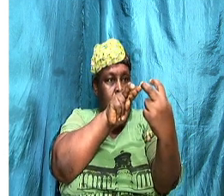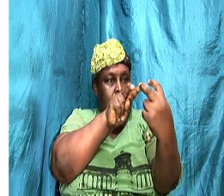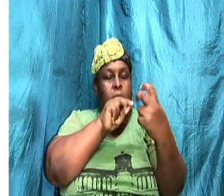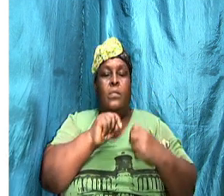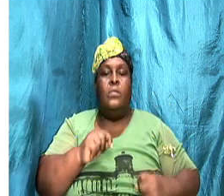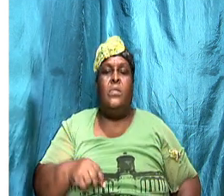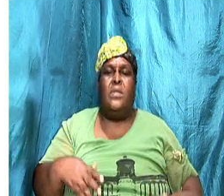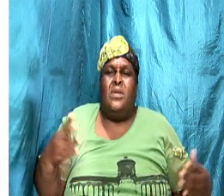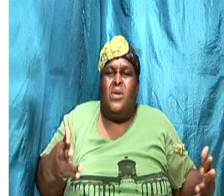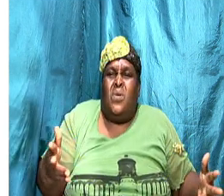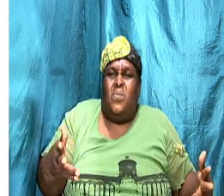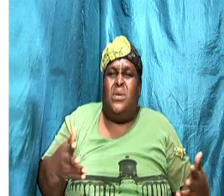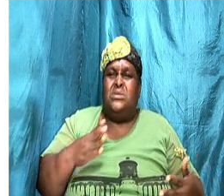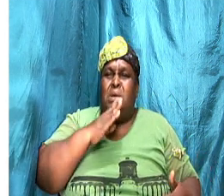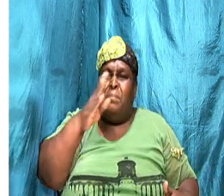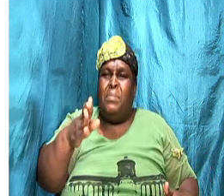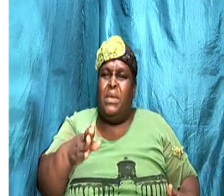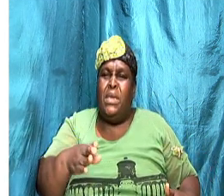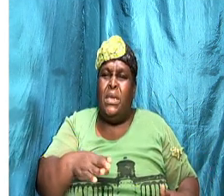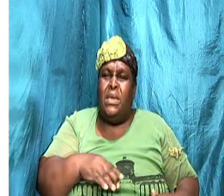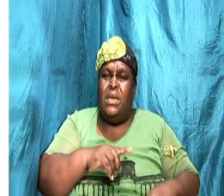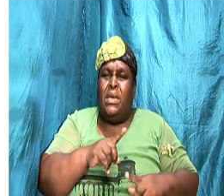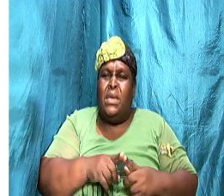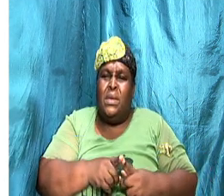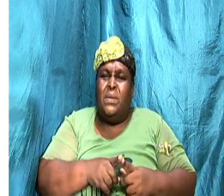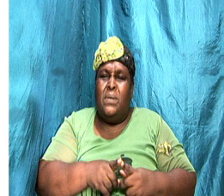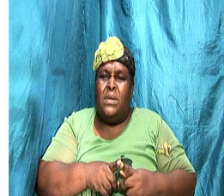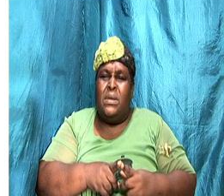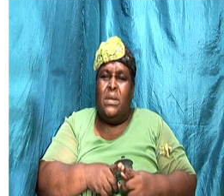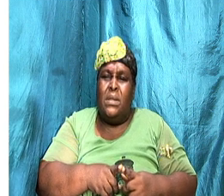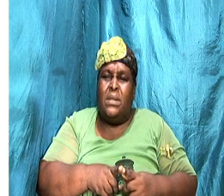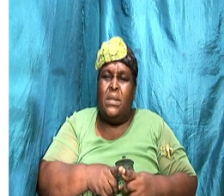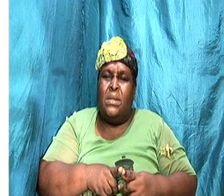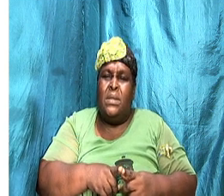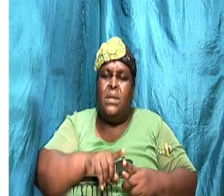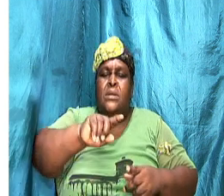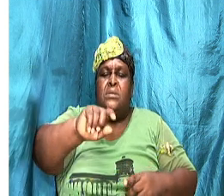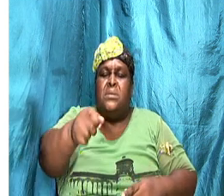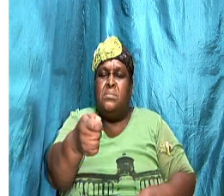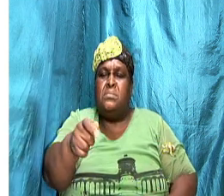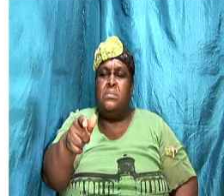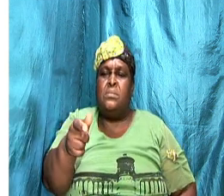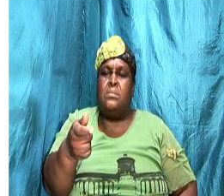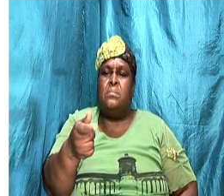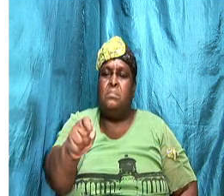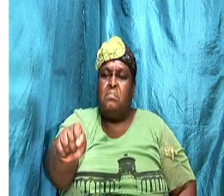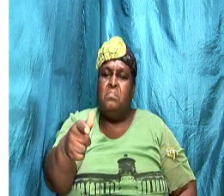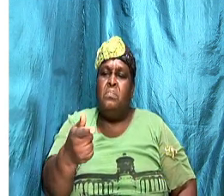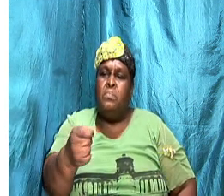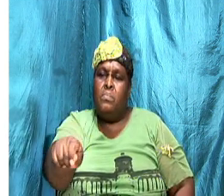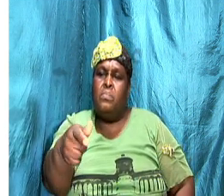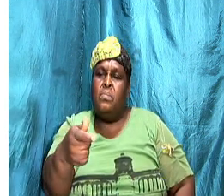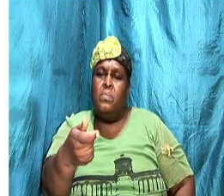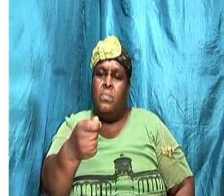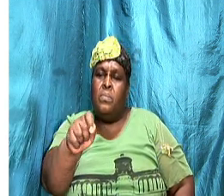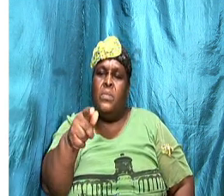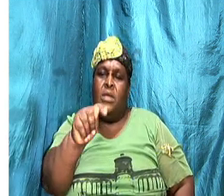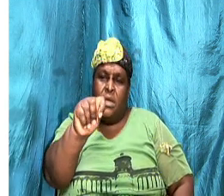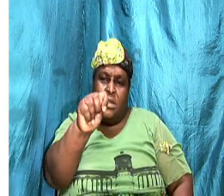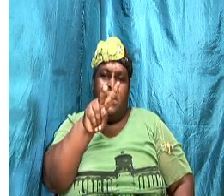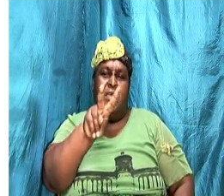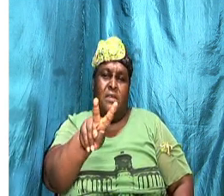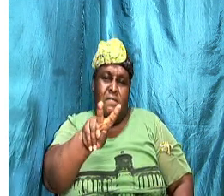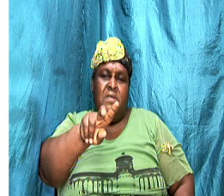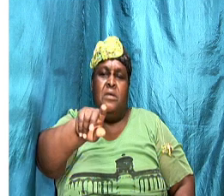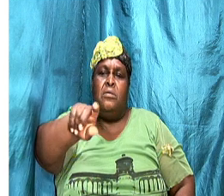What would it be like to be flip-flopping through TV channels while expressing your unwavering love and